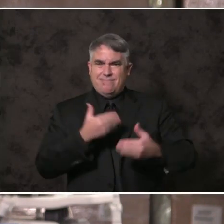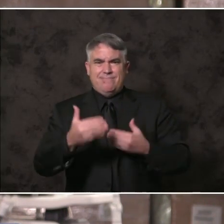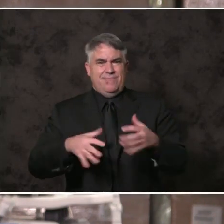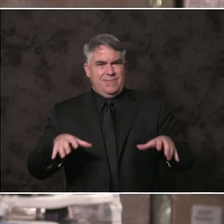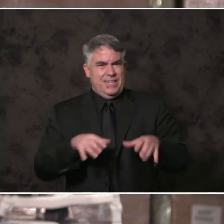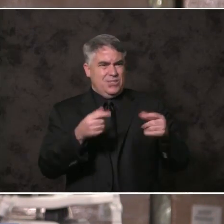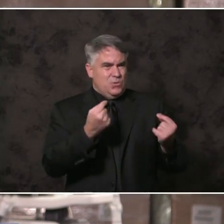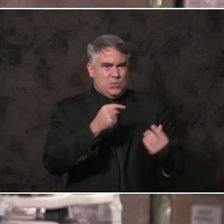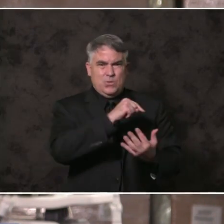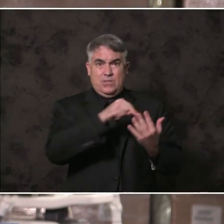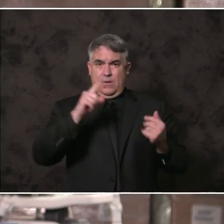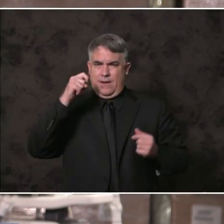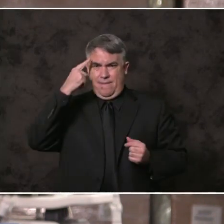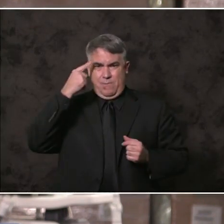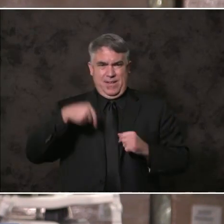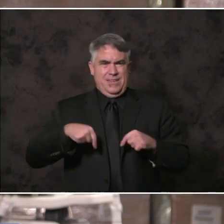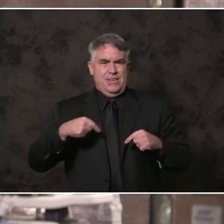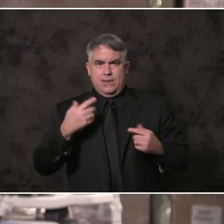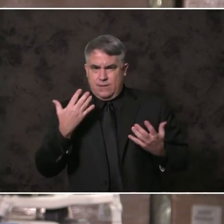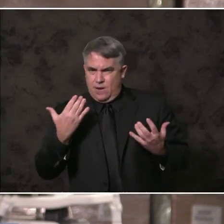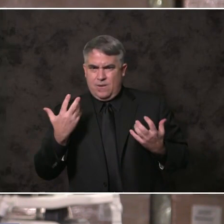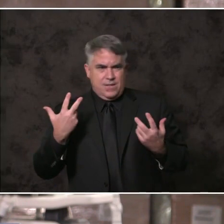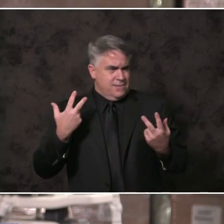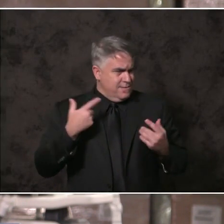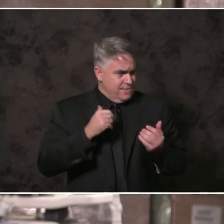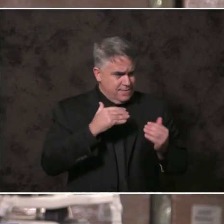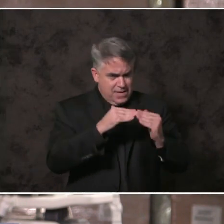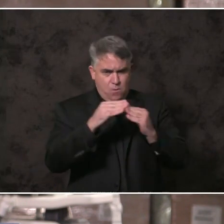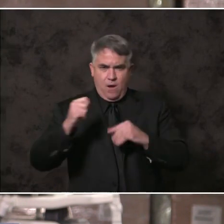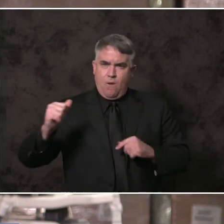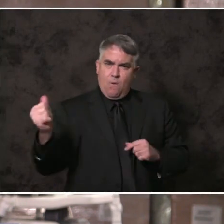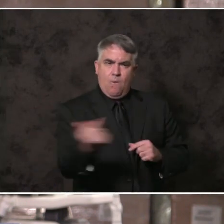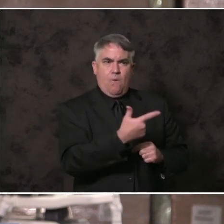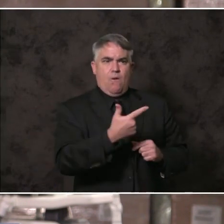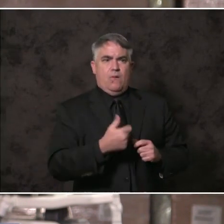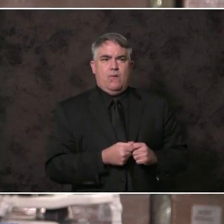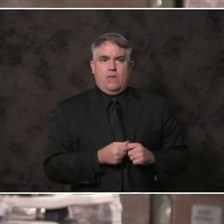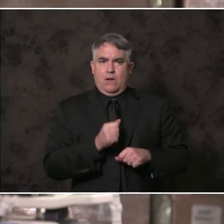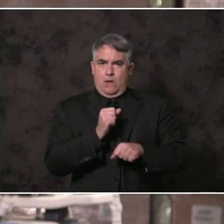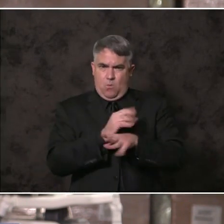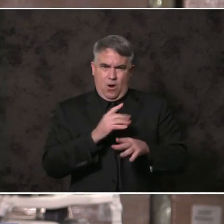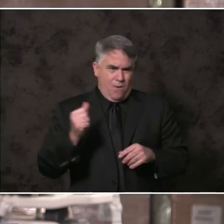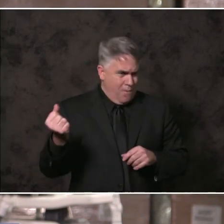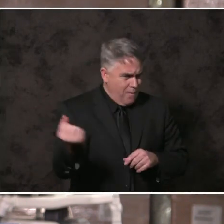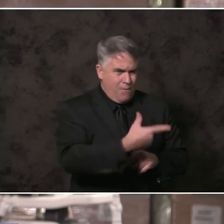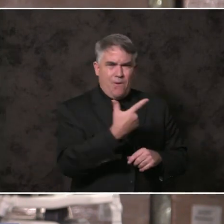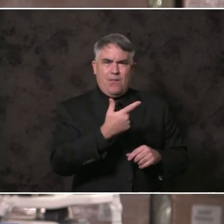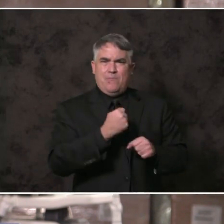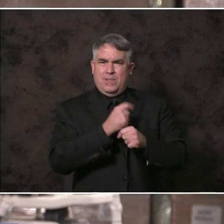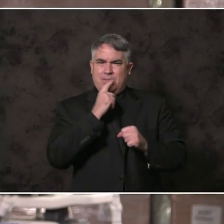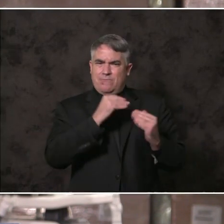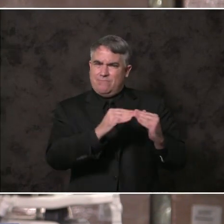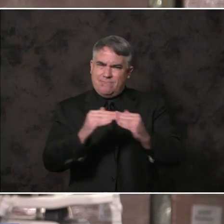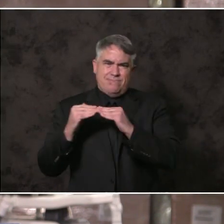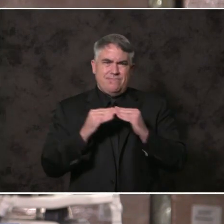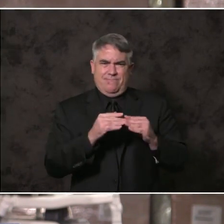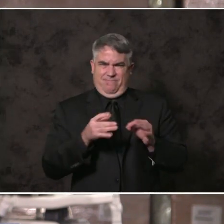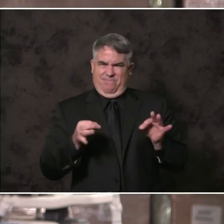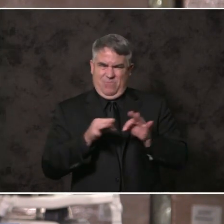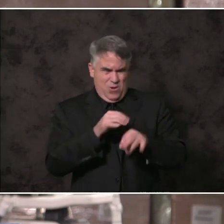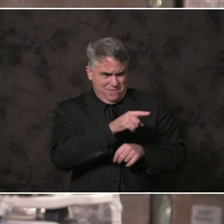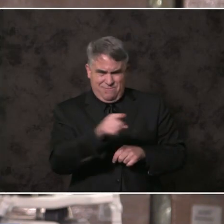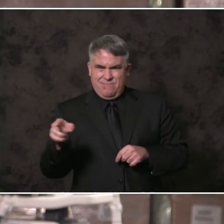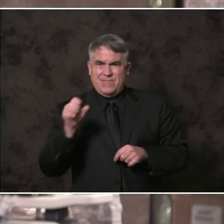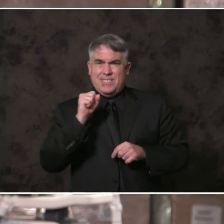And to our county workers. Who are the backbone of our county government. I value you. I